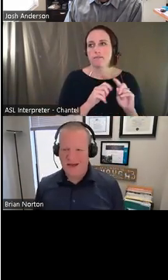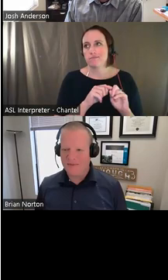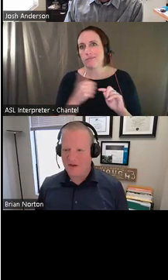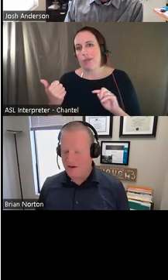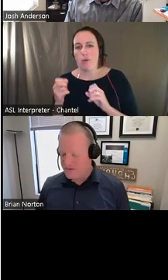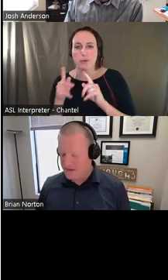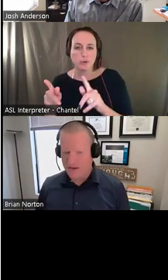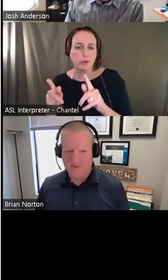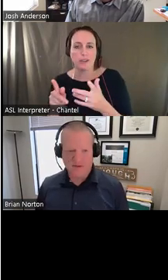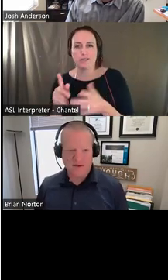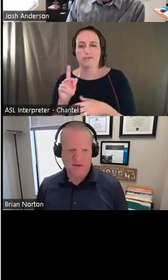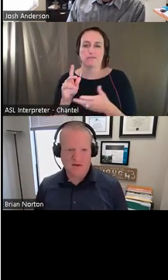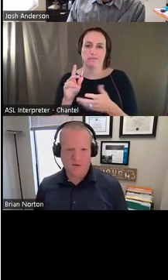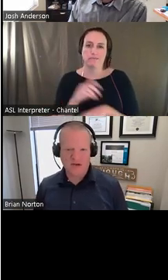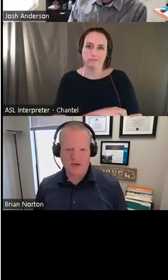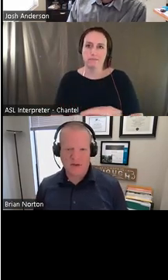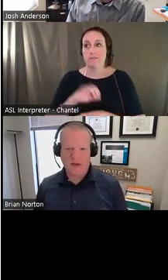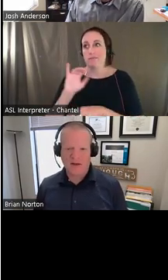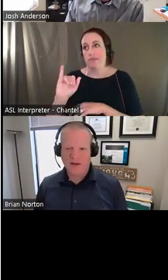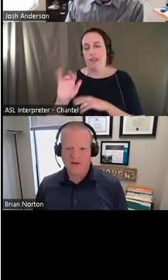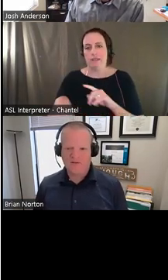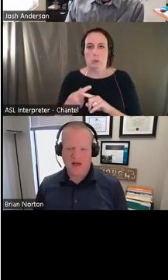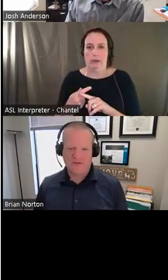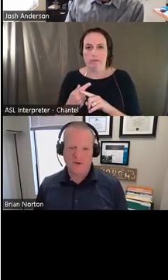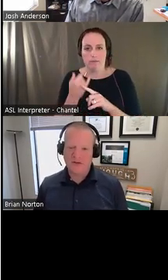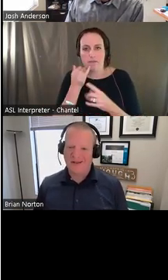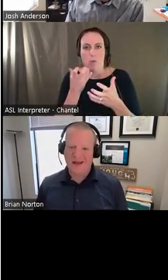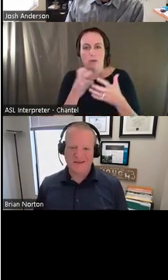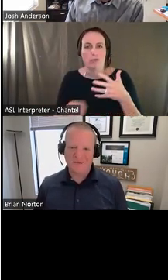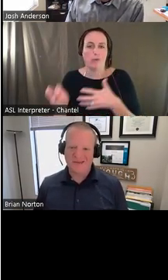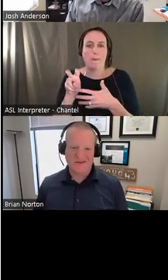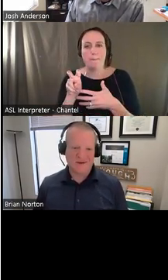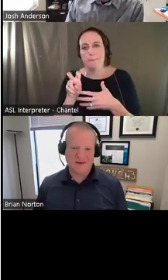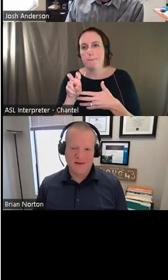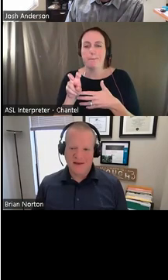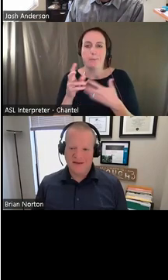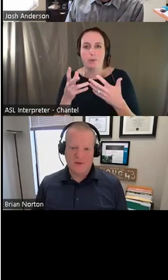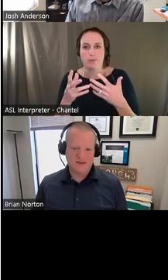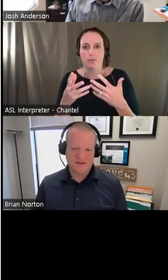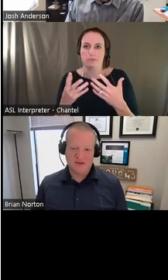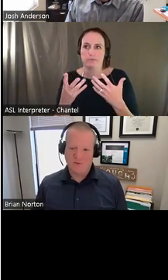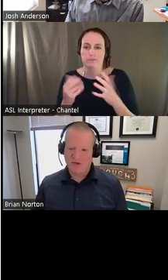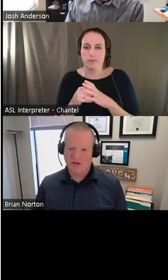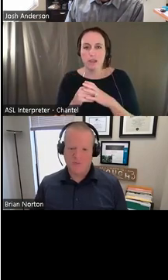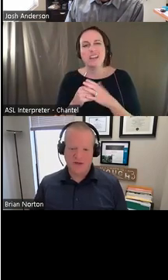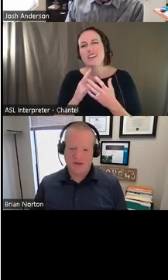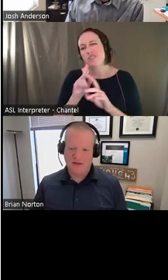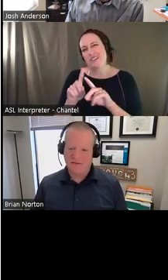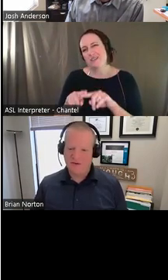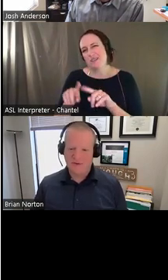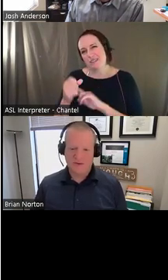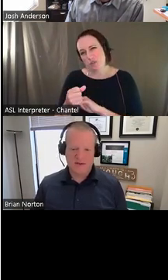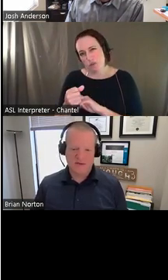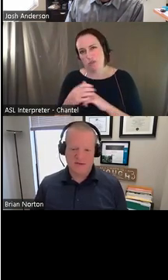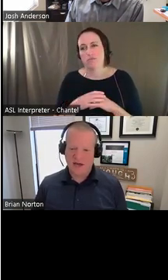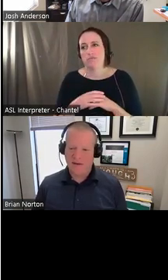right time is oftentimes a question we get from a lot of folks. And a lot of times it's different. It depends on the situation. It depends on the